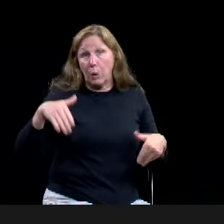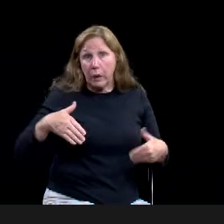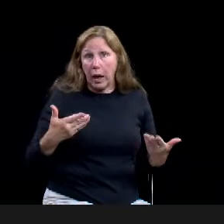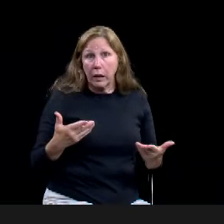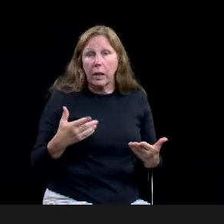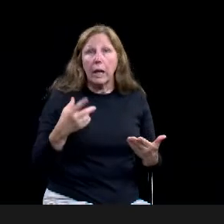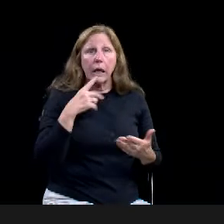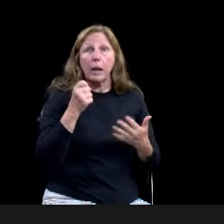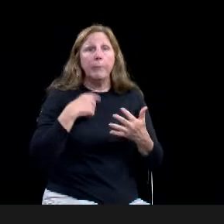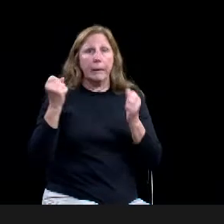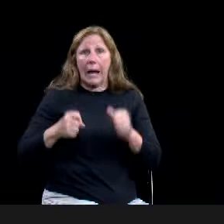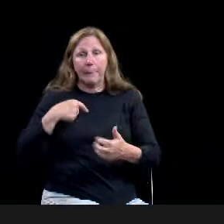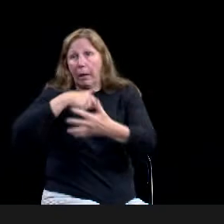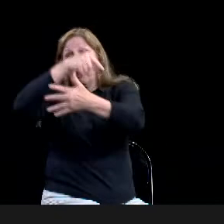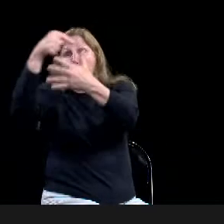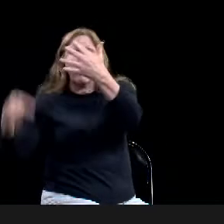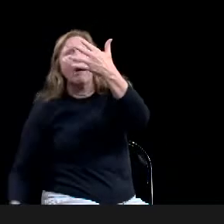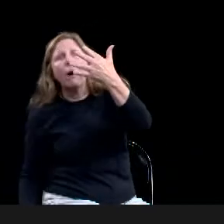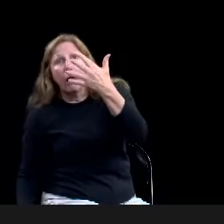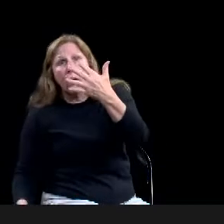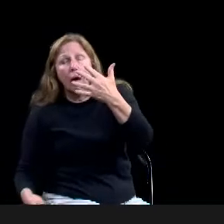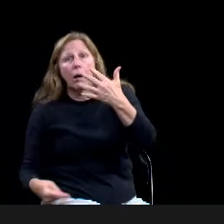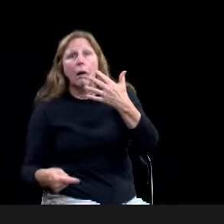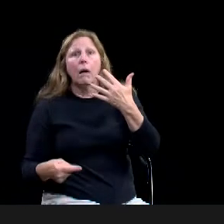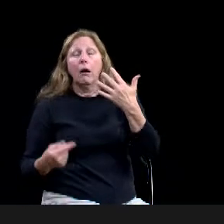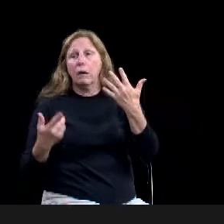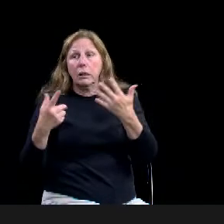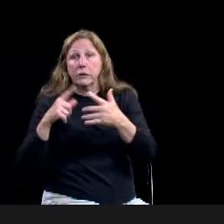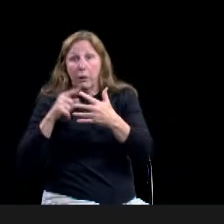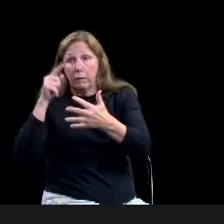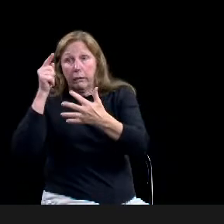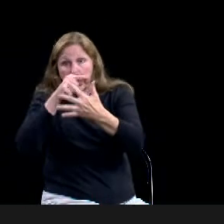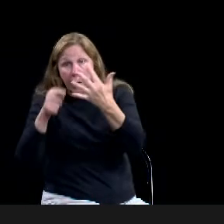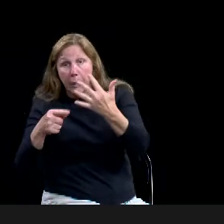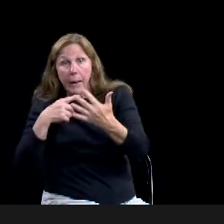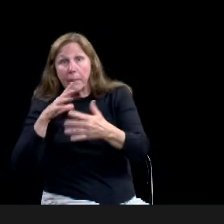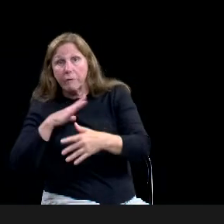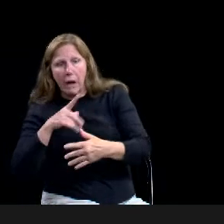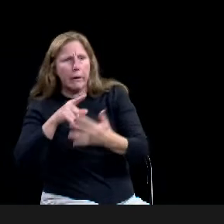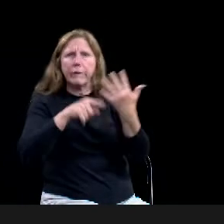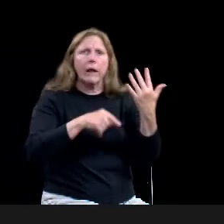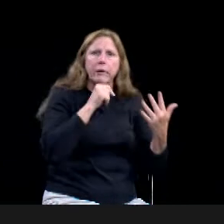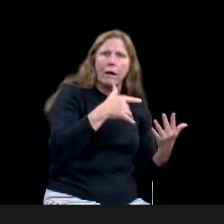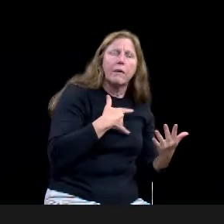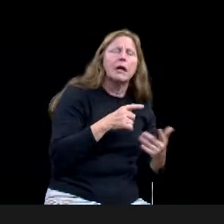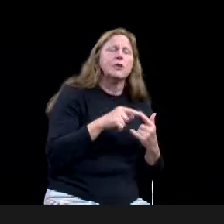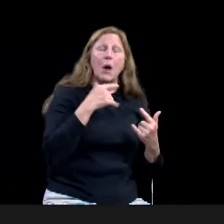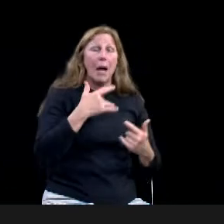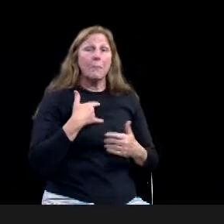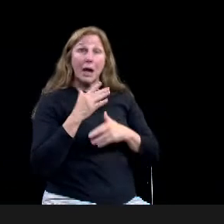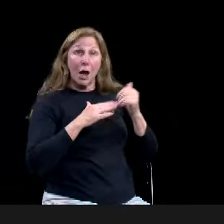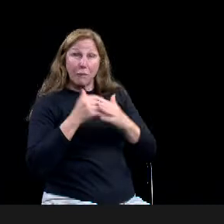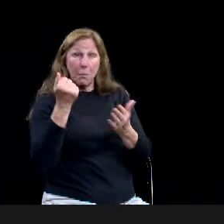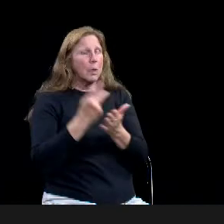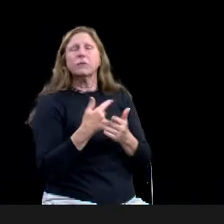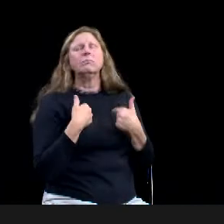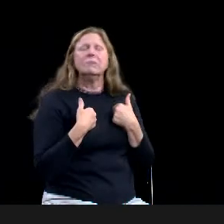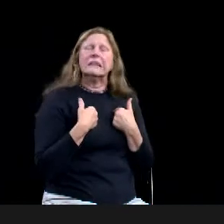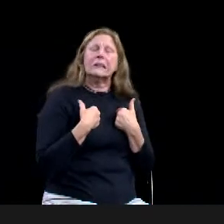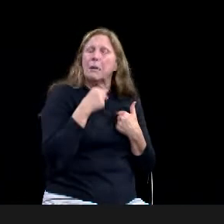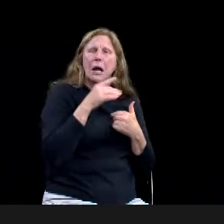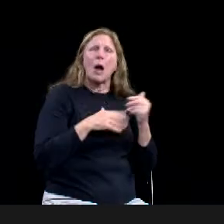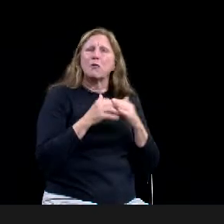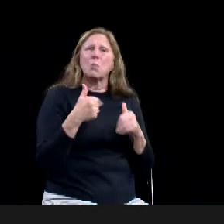making a decision on this today, especially not when I really think it would behoove us to go,